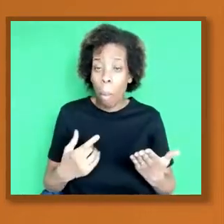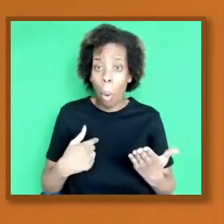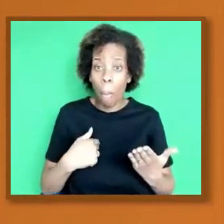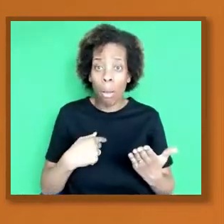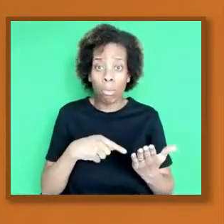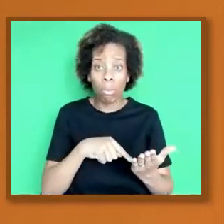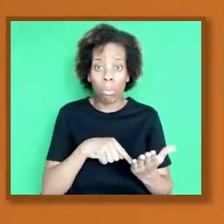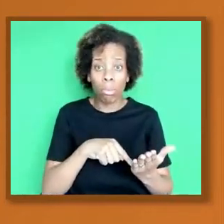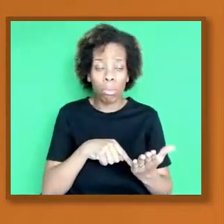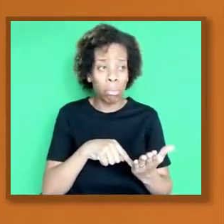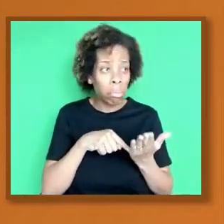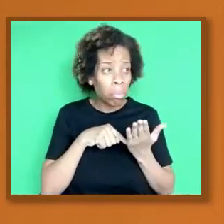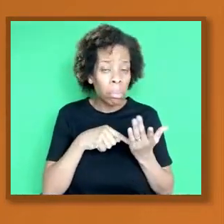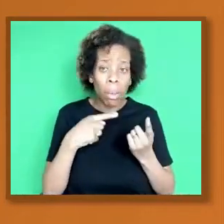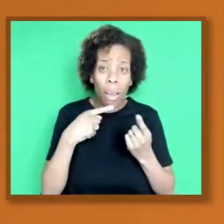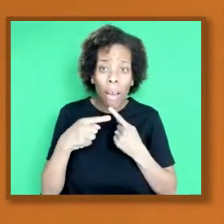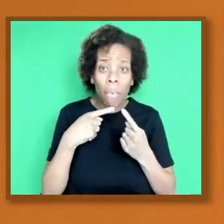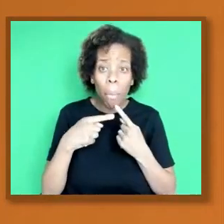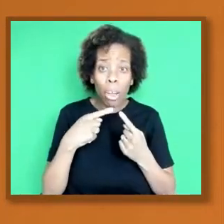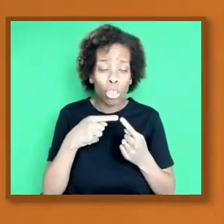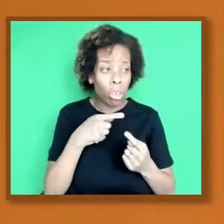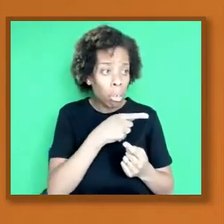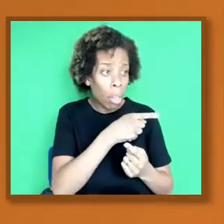effects from those communities.